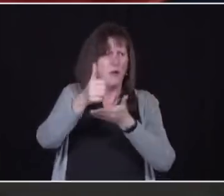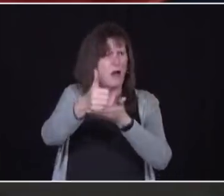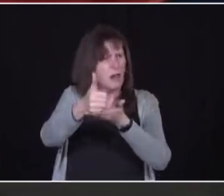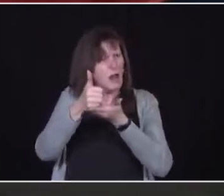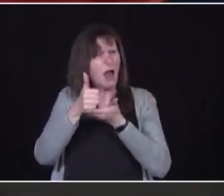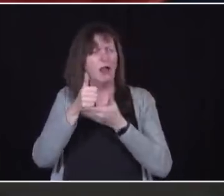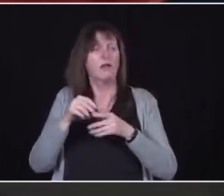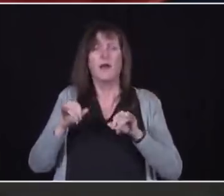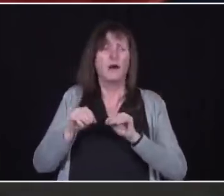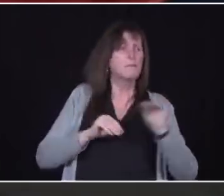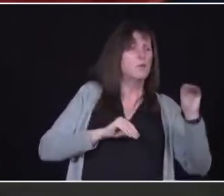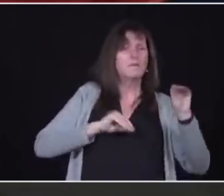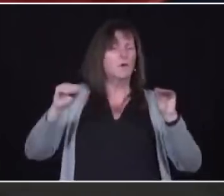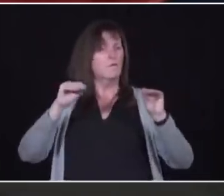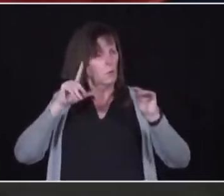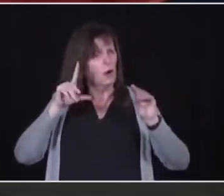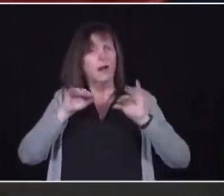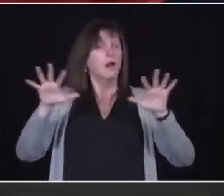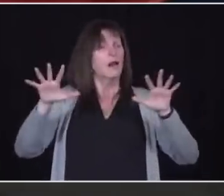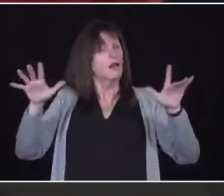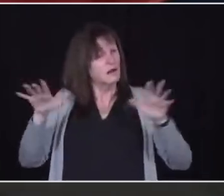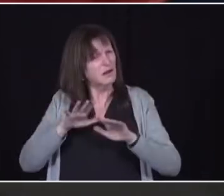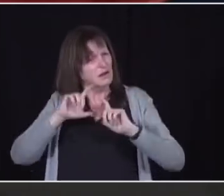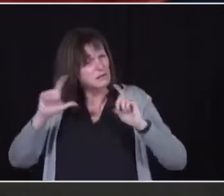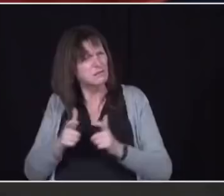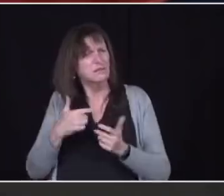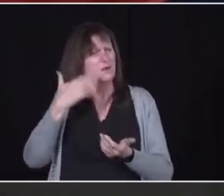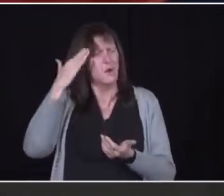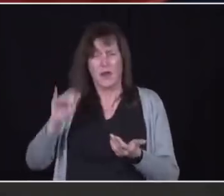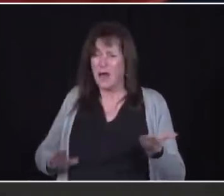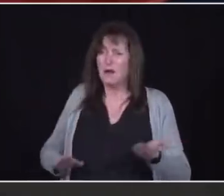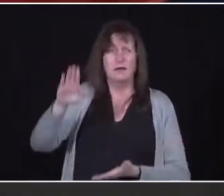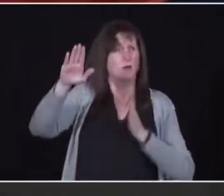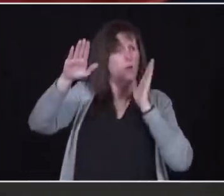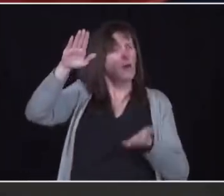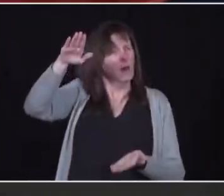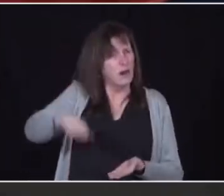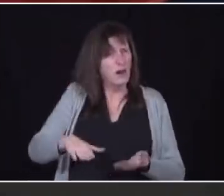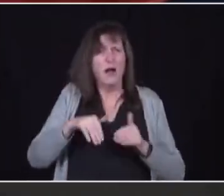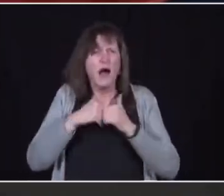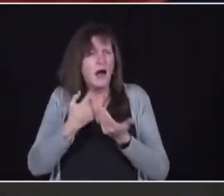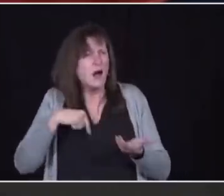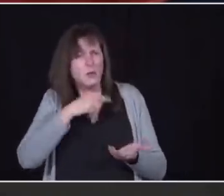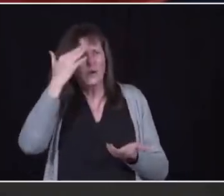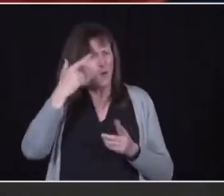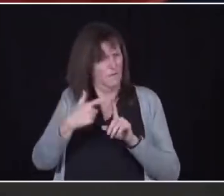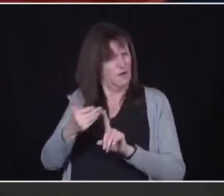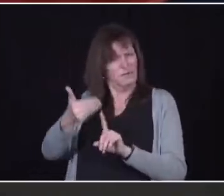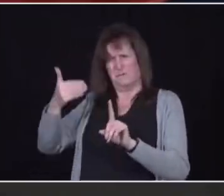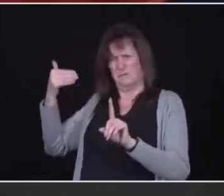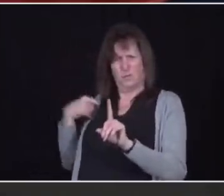flatten the curve. We know this because we've seen them work before. What we need now is for